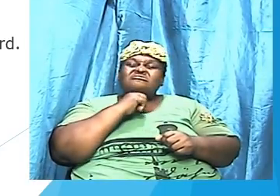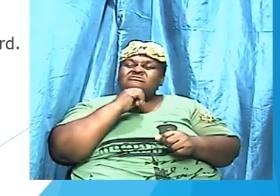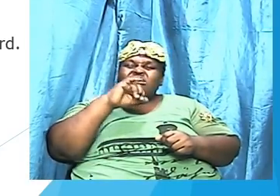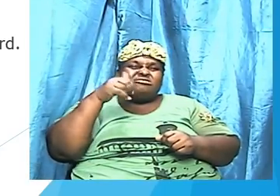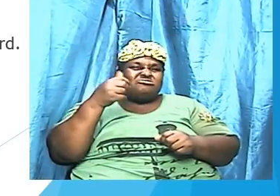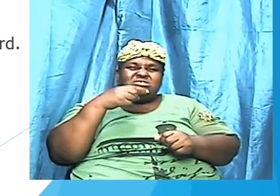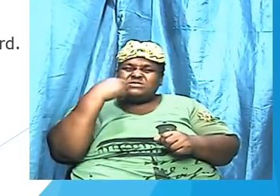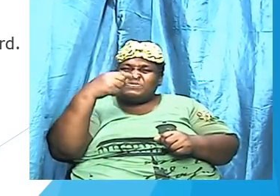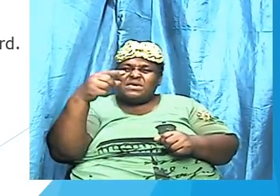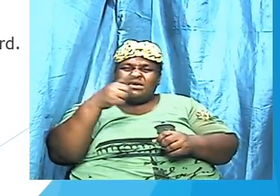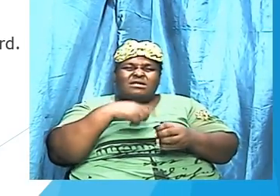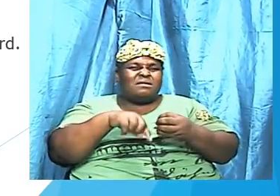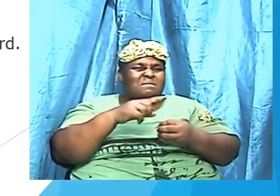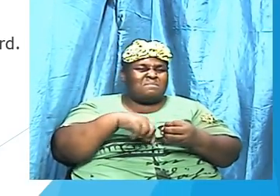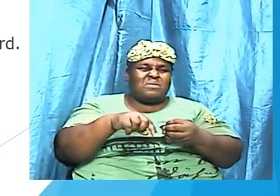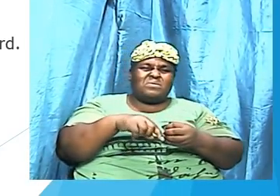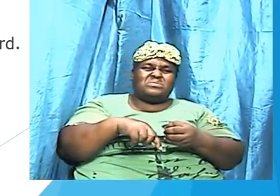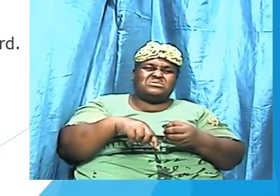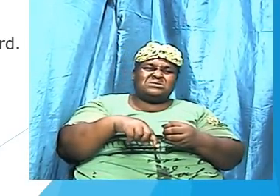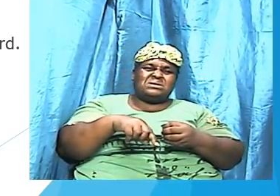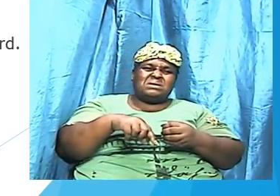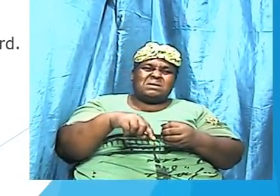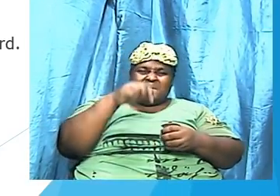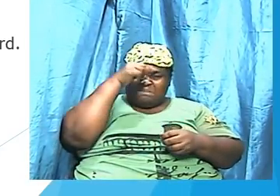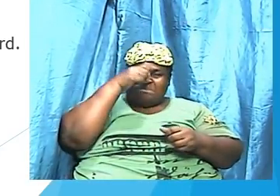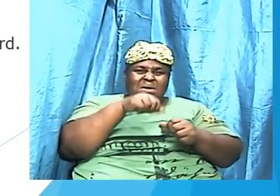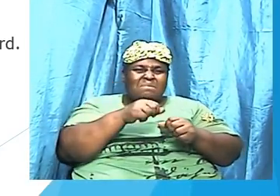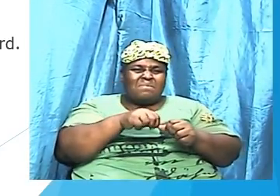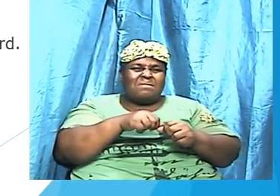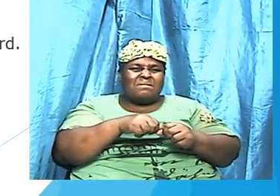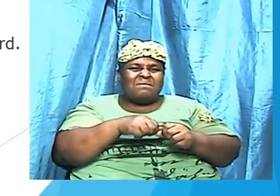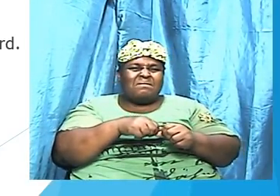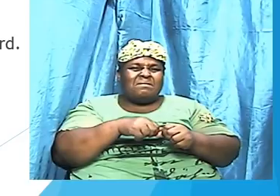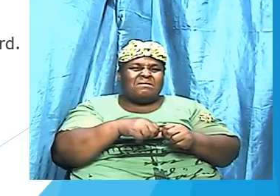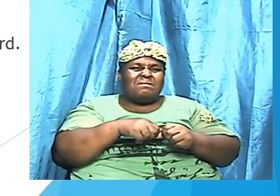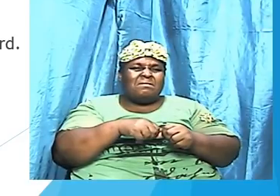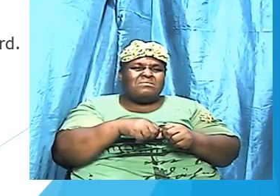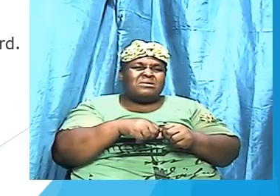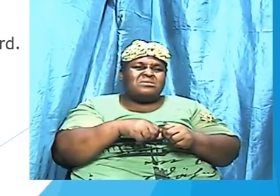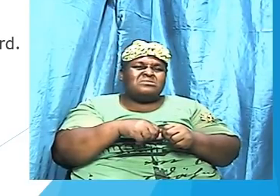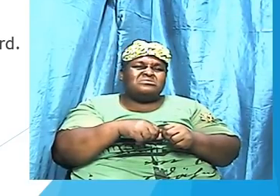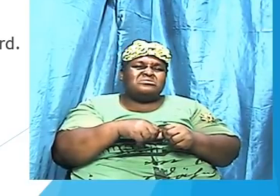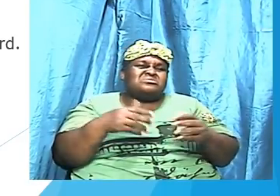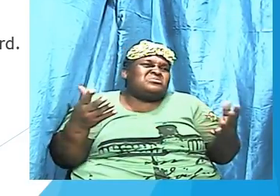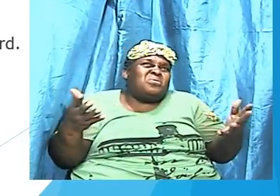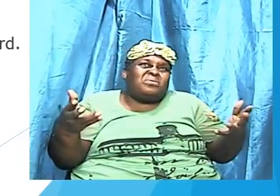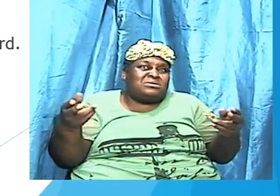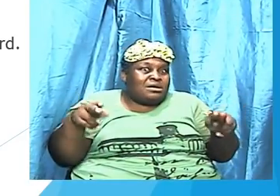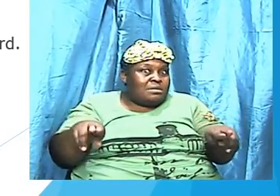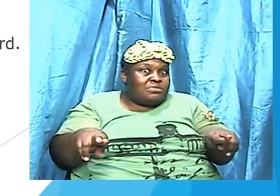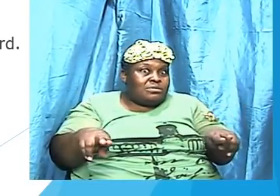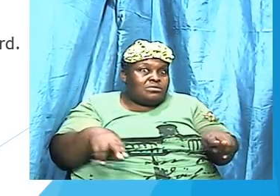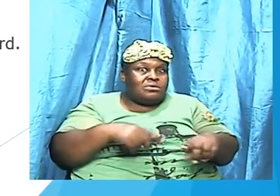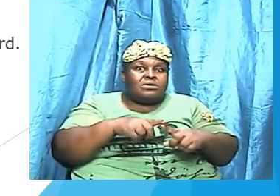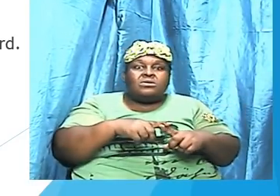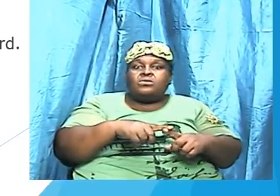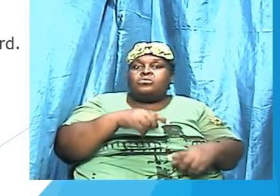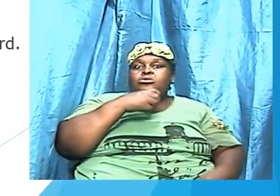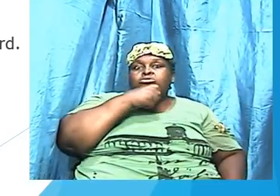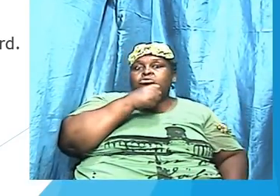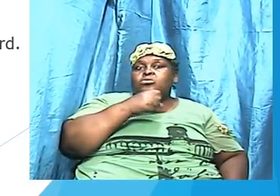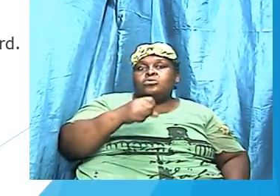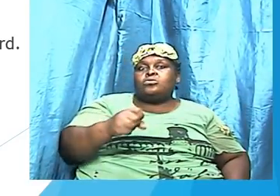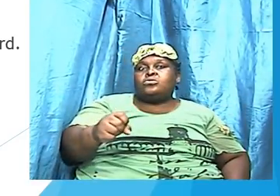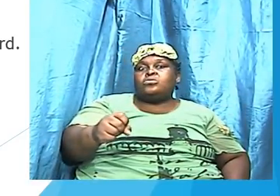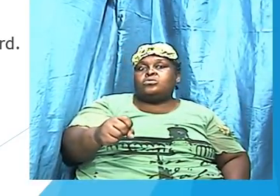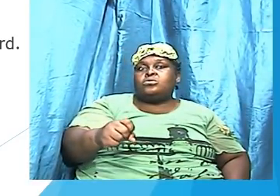one and that is important. But what happens as we start to age? The faculty that causes us